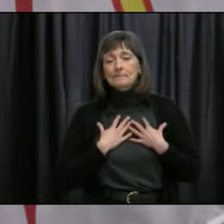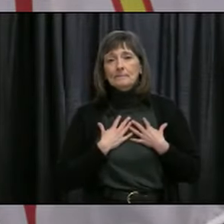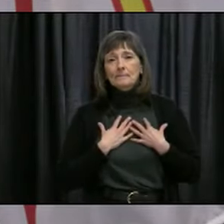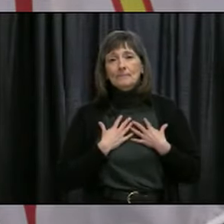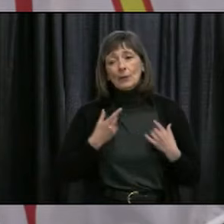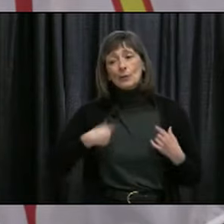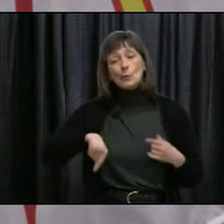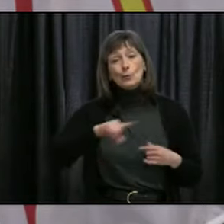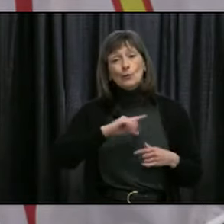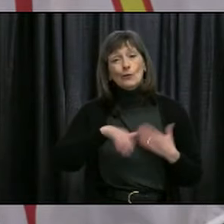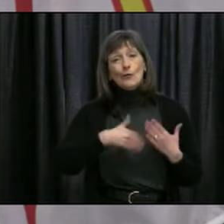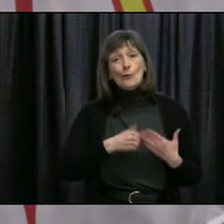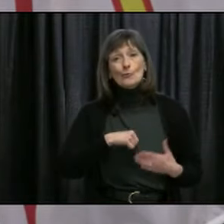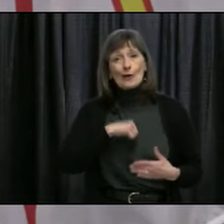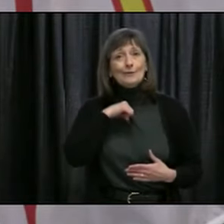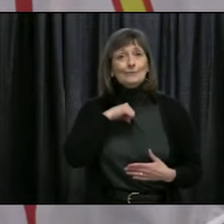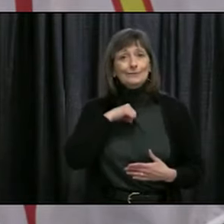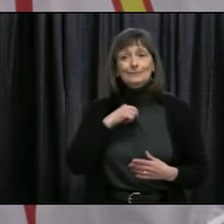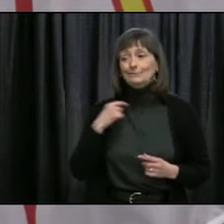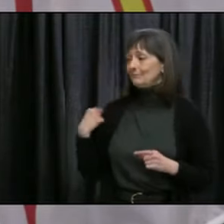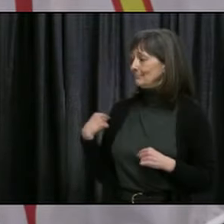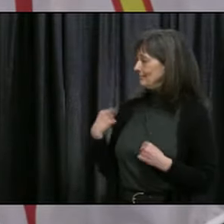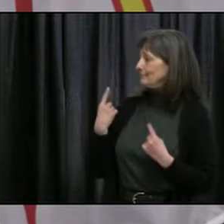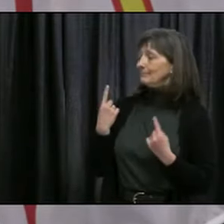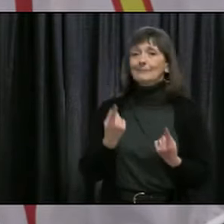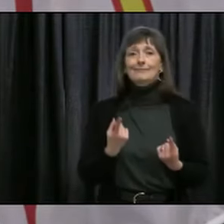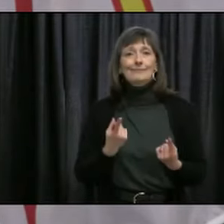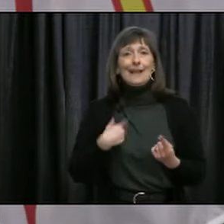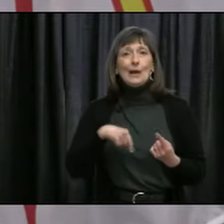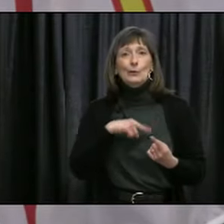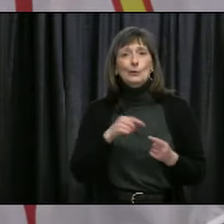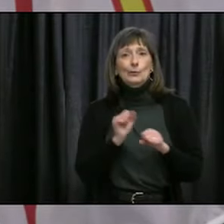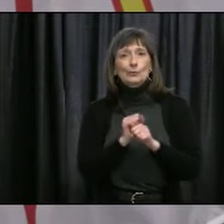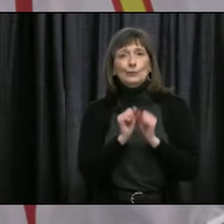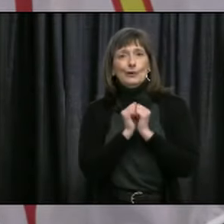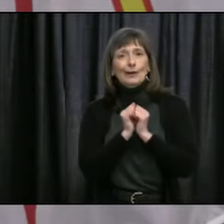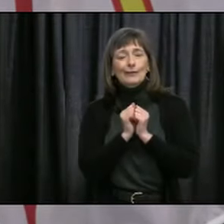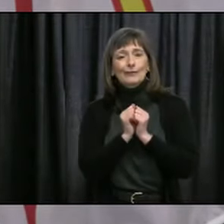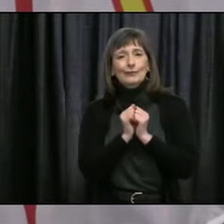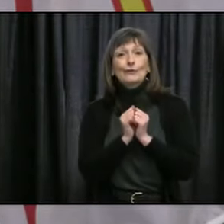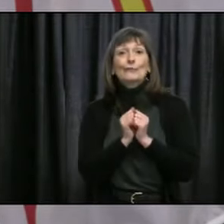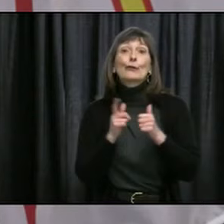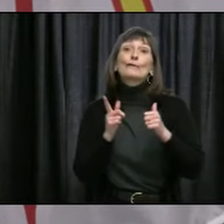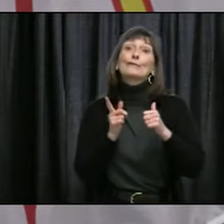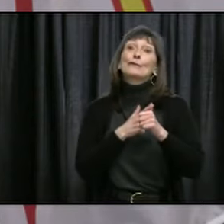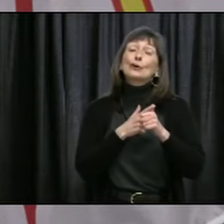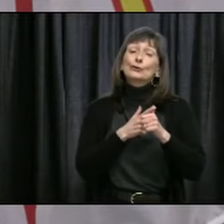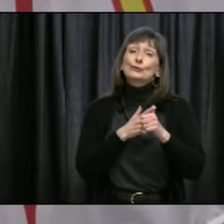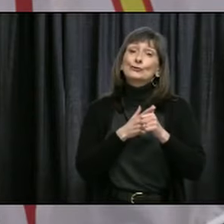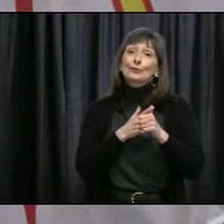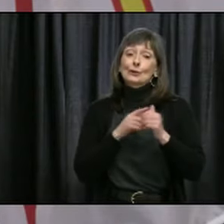in how we have responded and how we have come together to weather this initial wave of COVID-19.